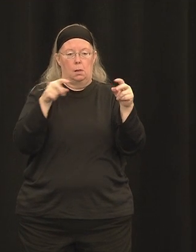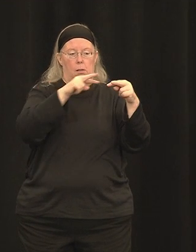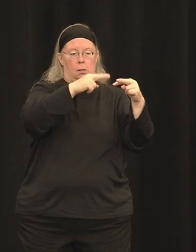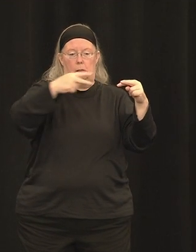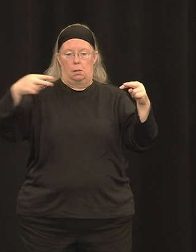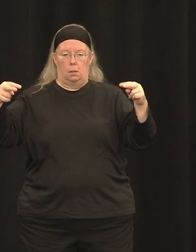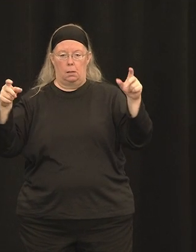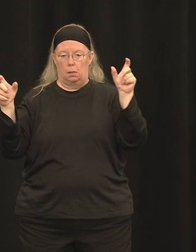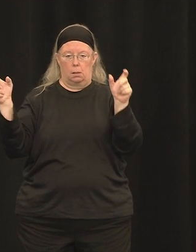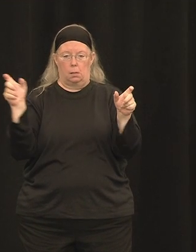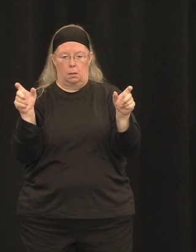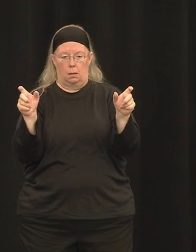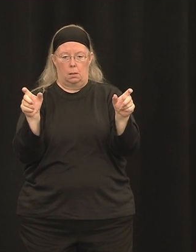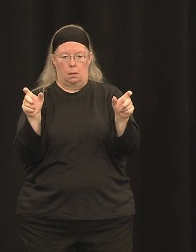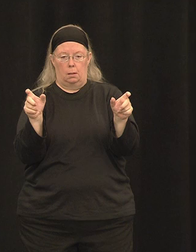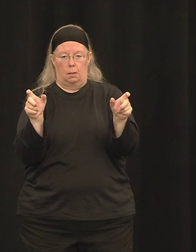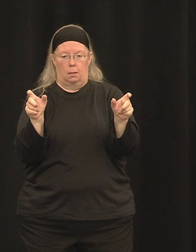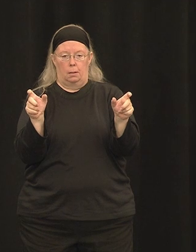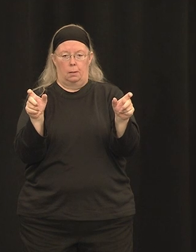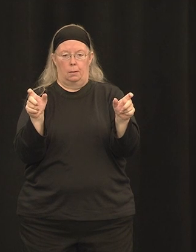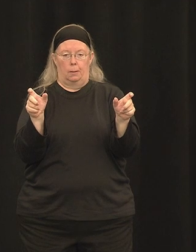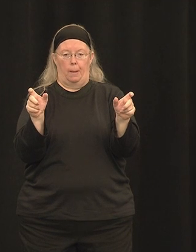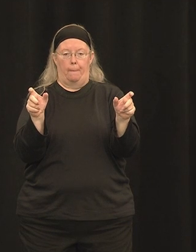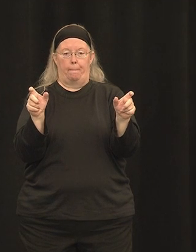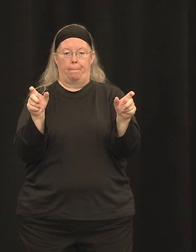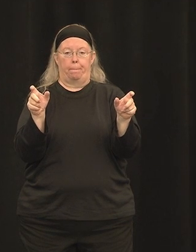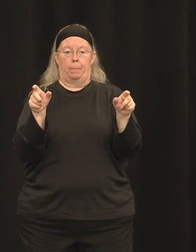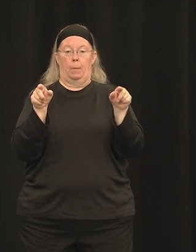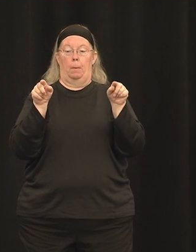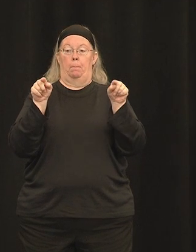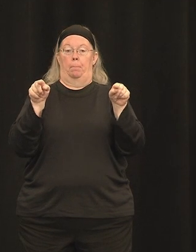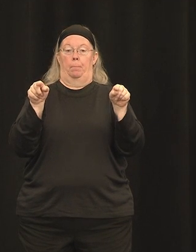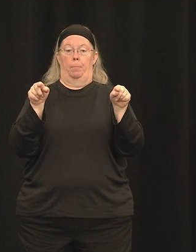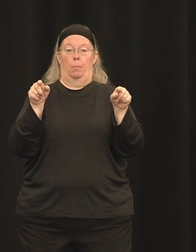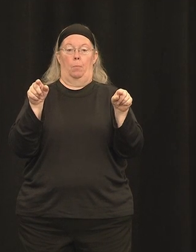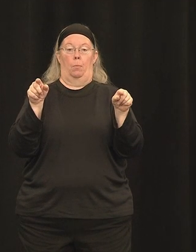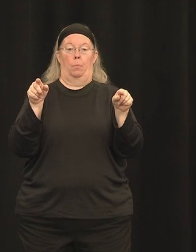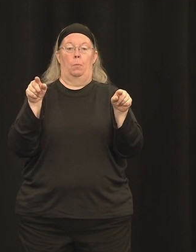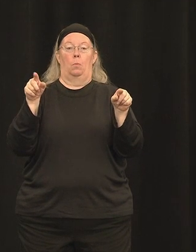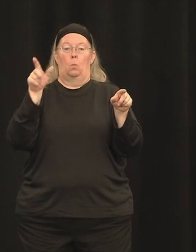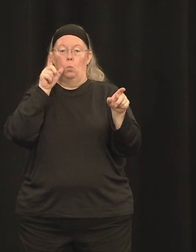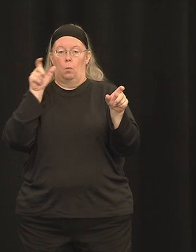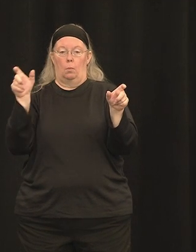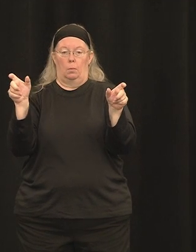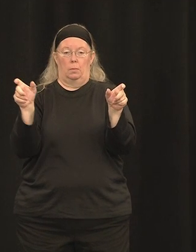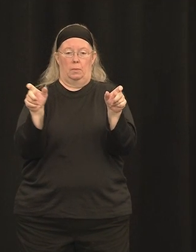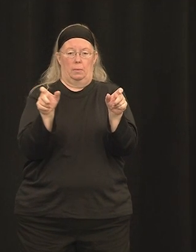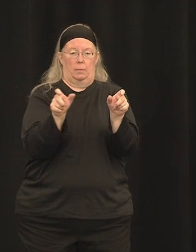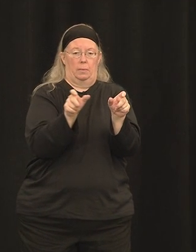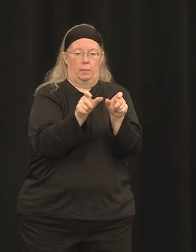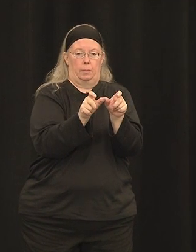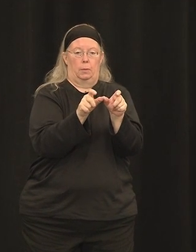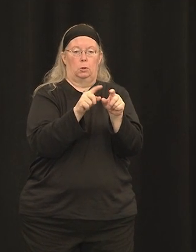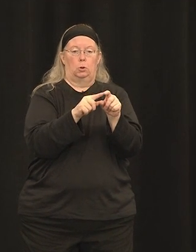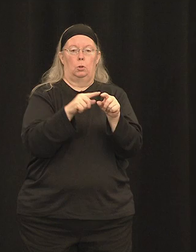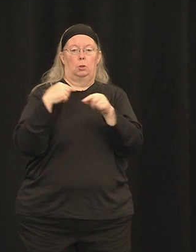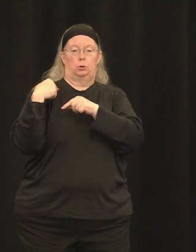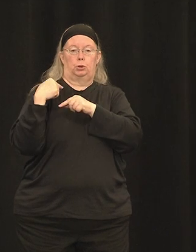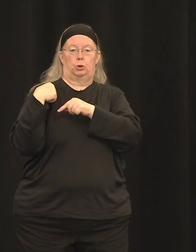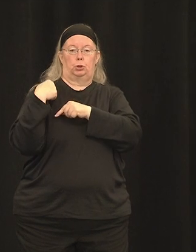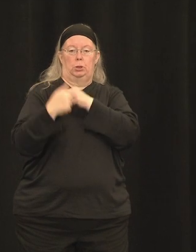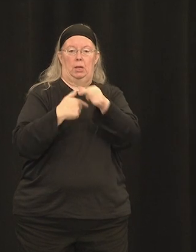Once both vectors have entered the nucleus and their genetic materials are released, the respected halves of the delivered gene